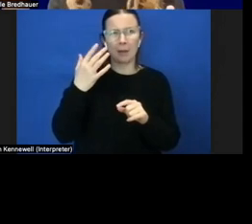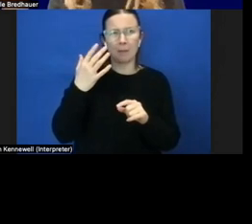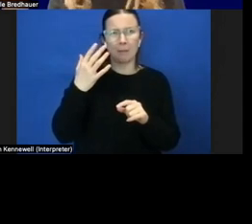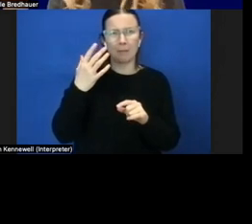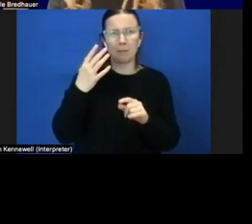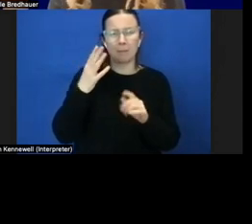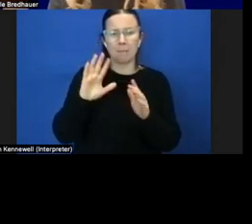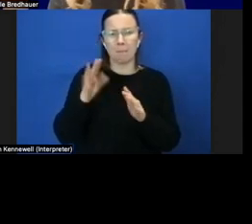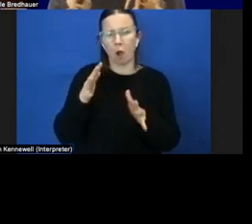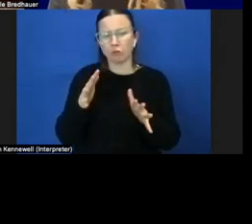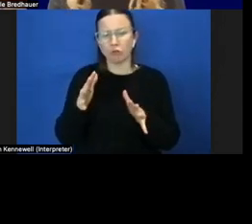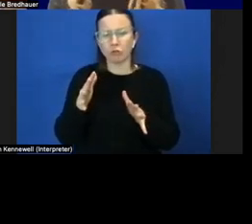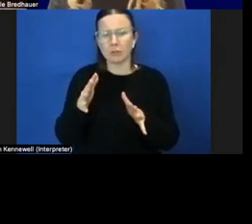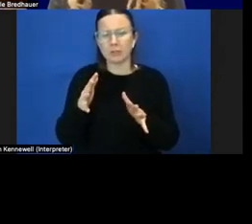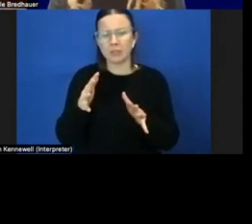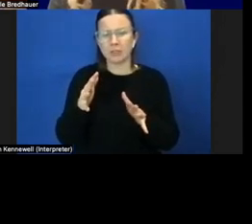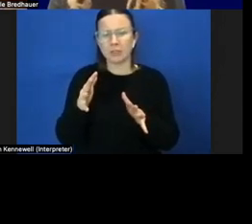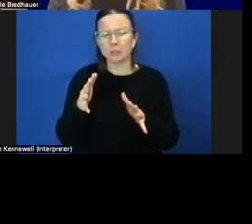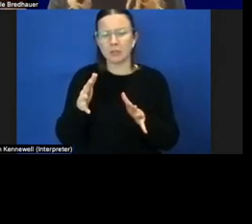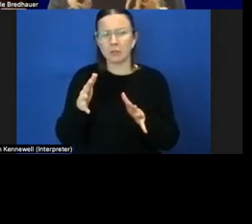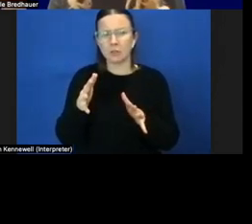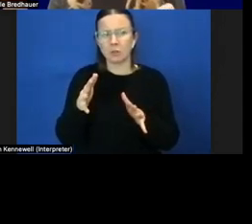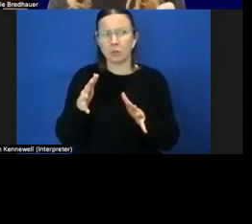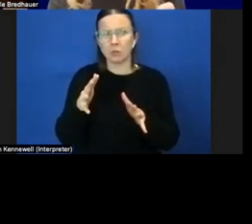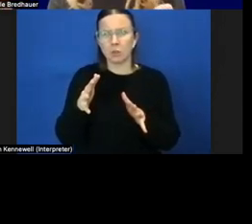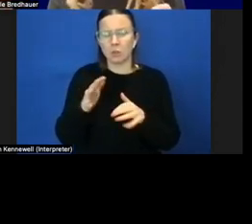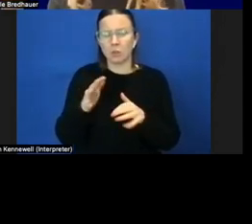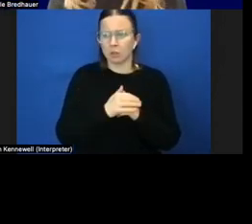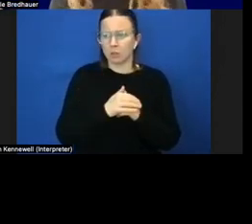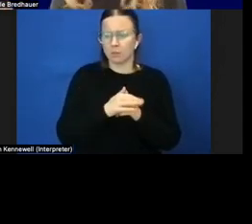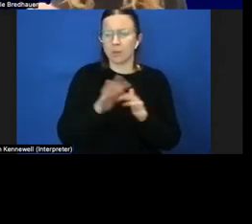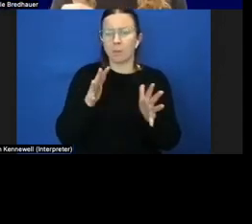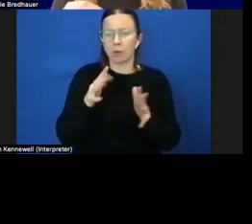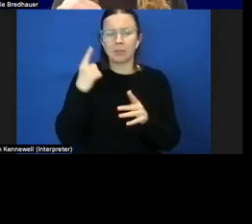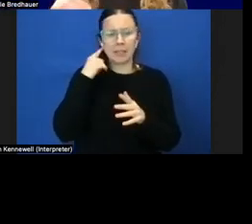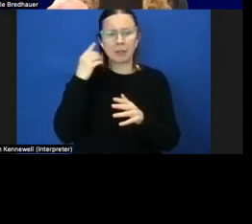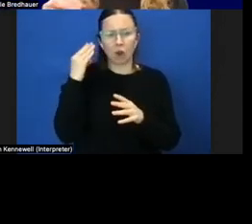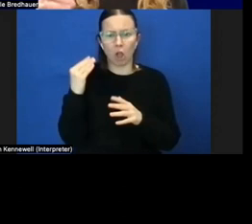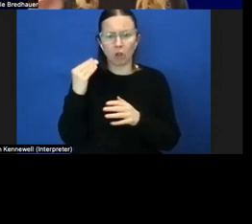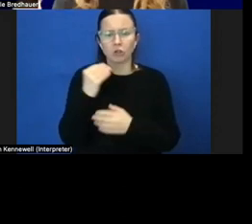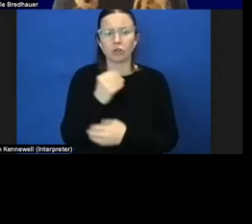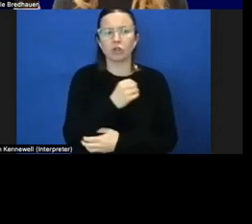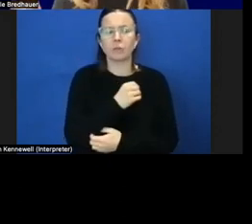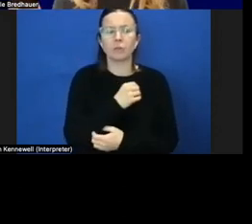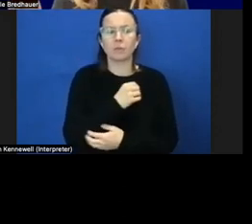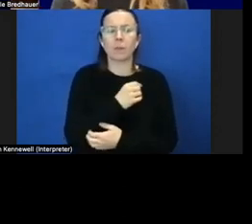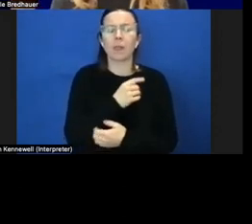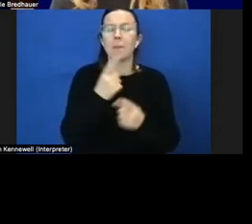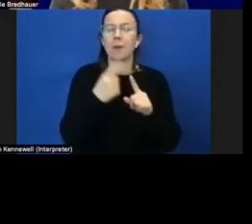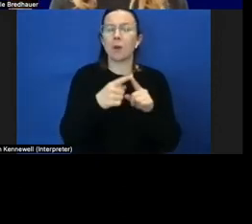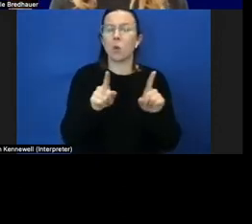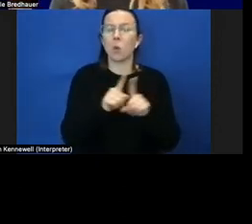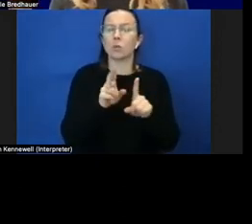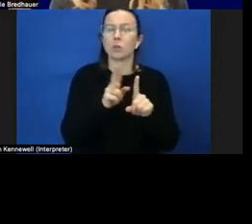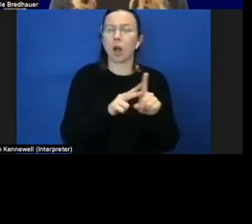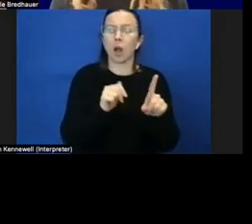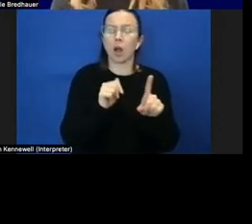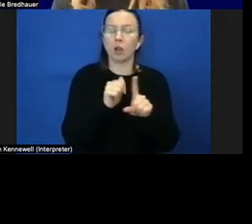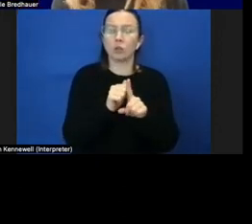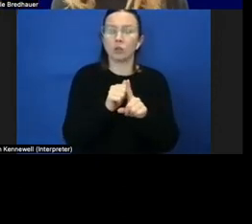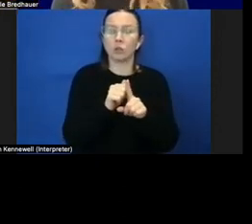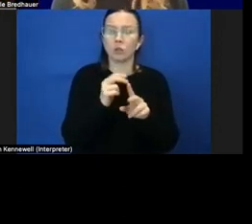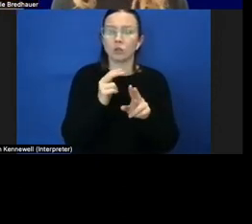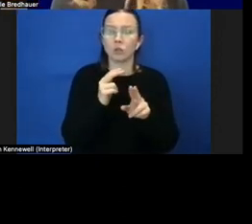moderate um moderate um hearing loss and a diagnosis of uh